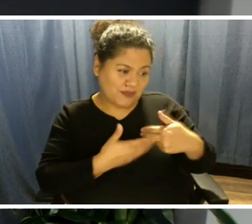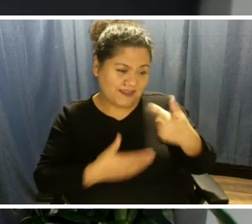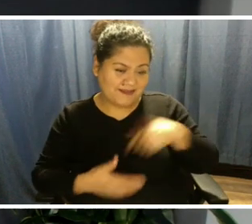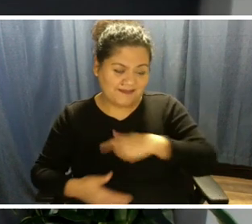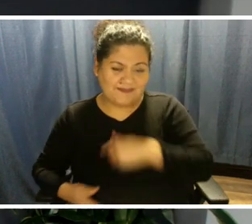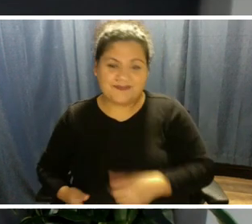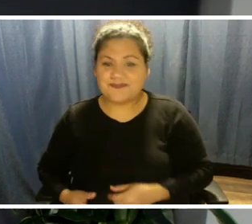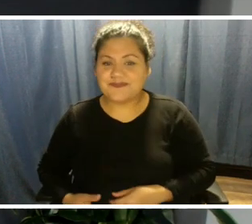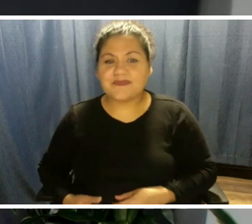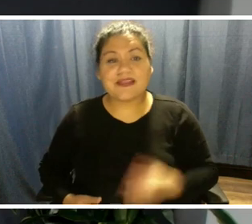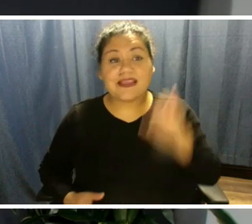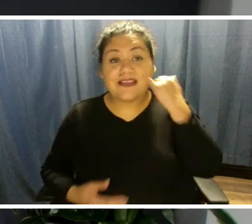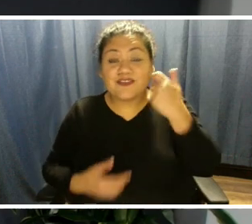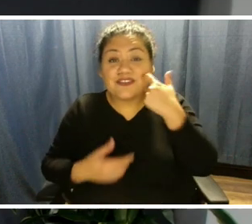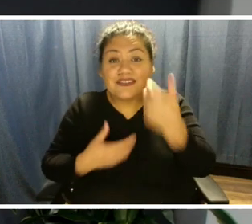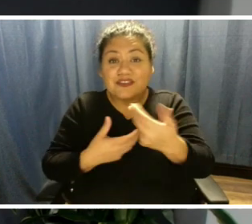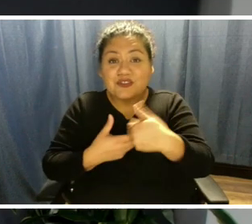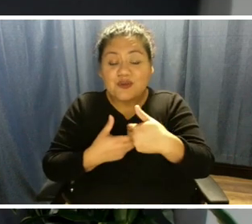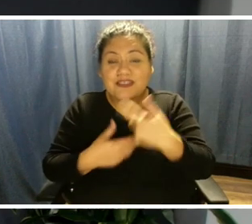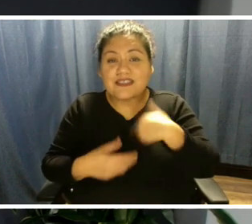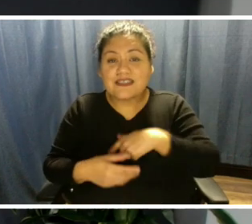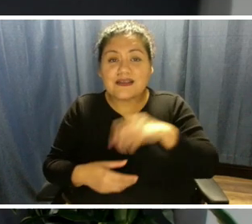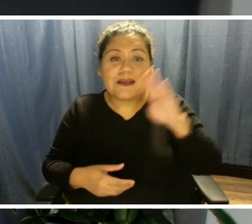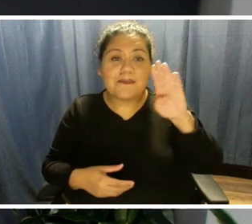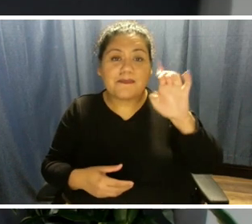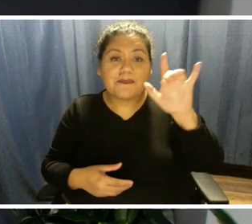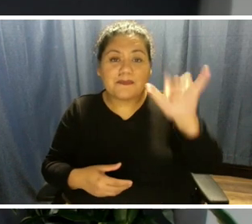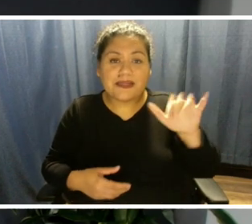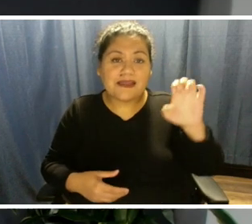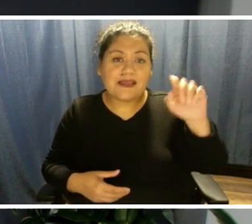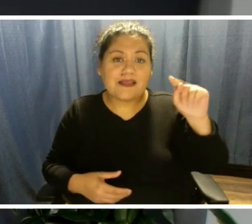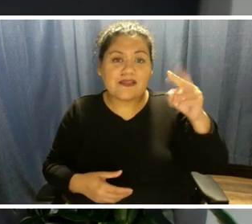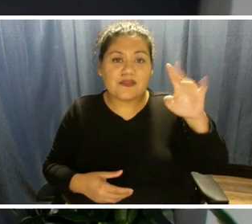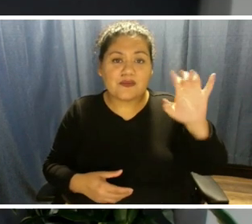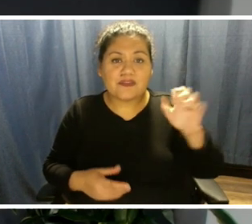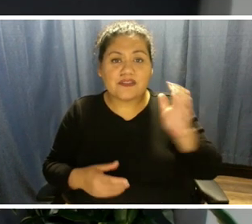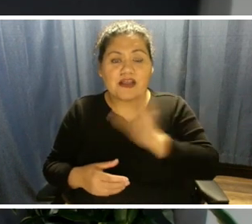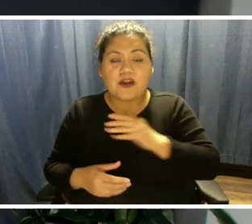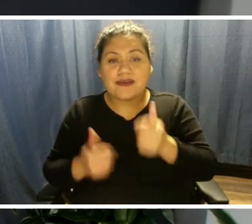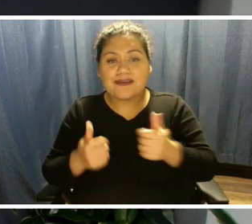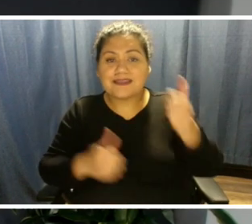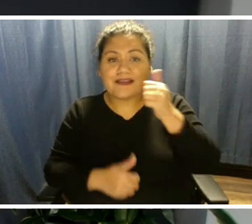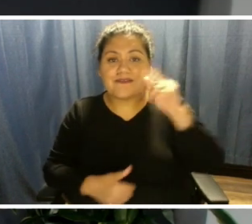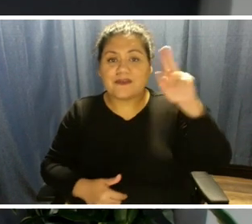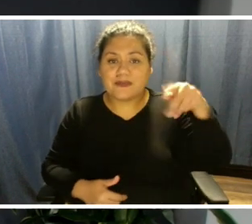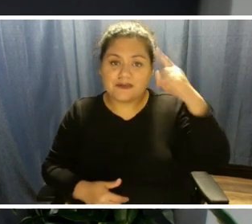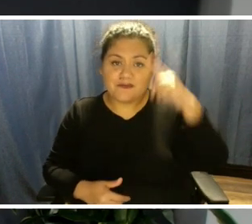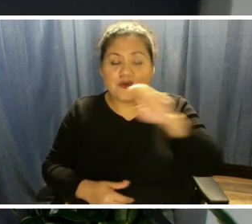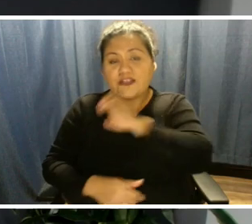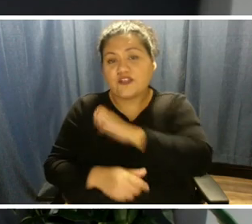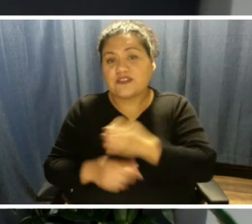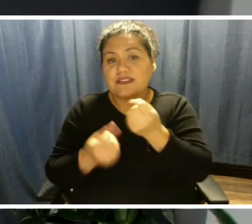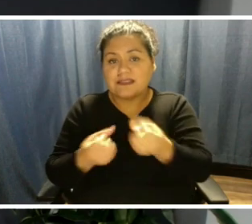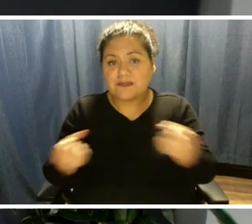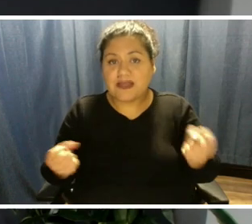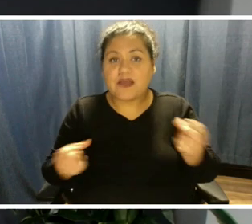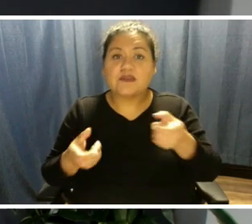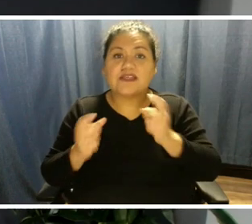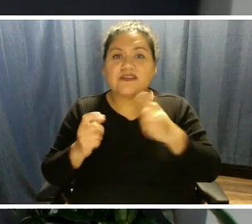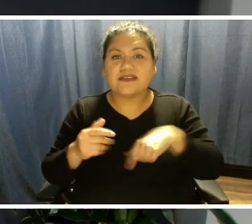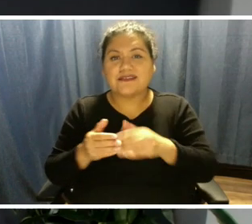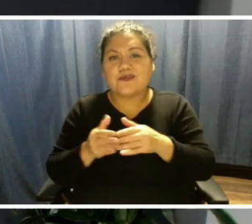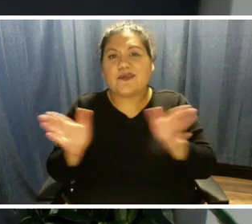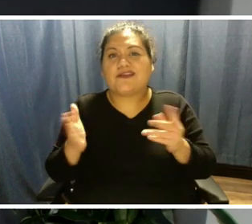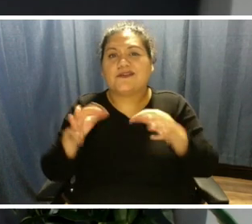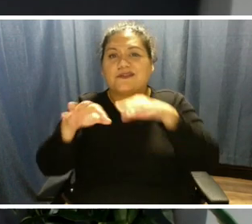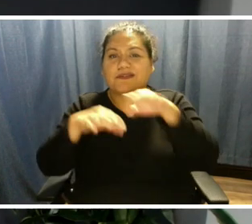If you're just joining us, Benny Etheridge, our Executive VP of Energy Supply was giving us an overview of how we currently